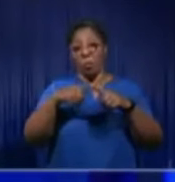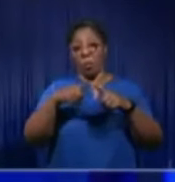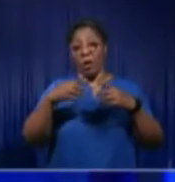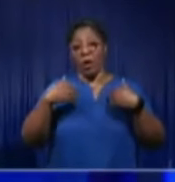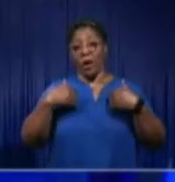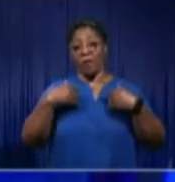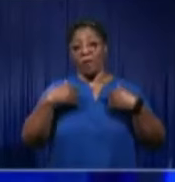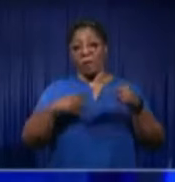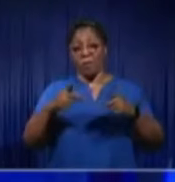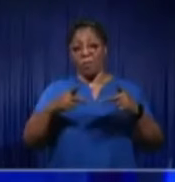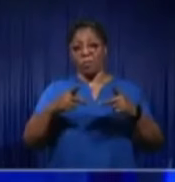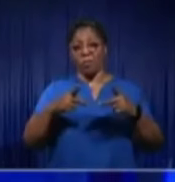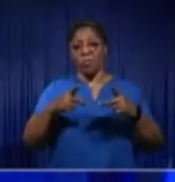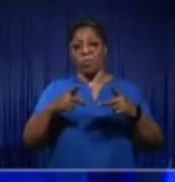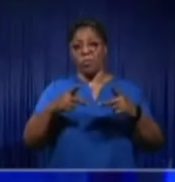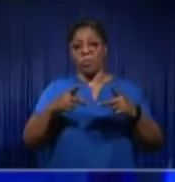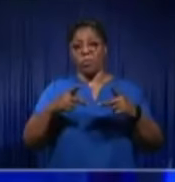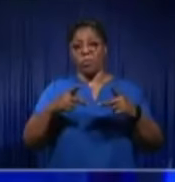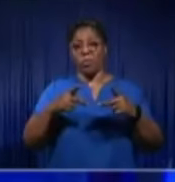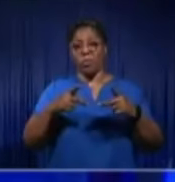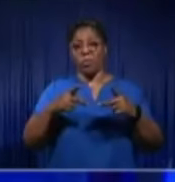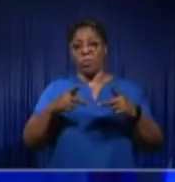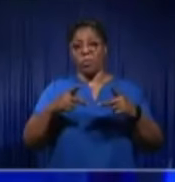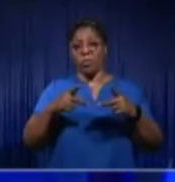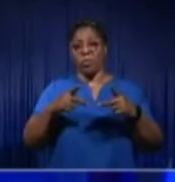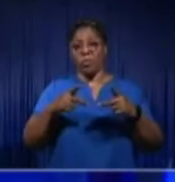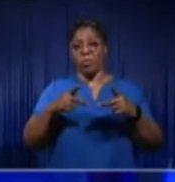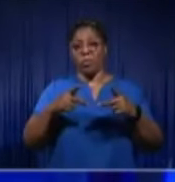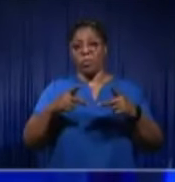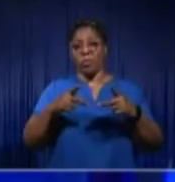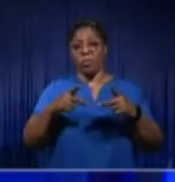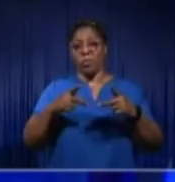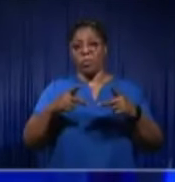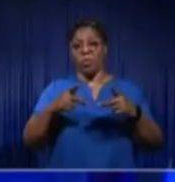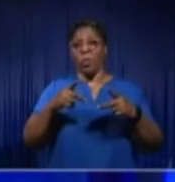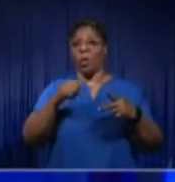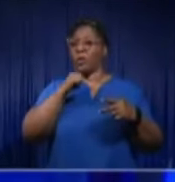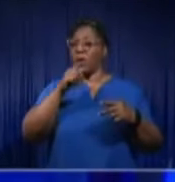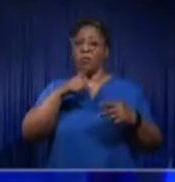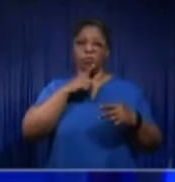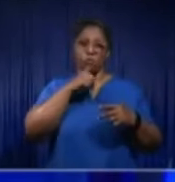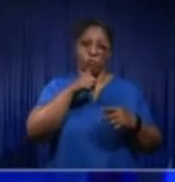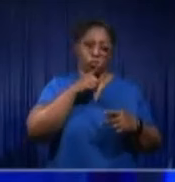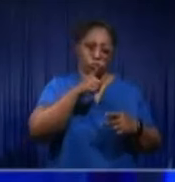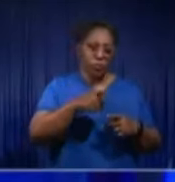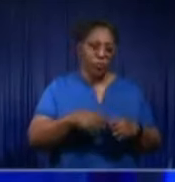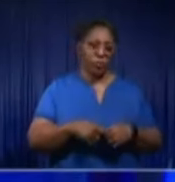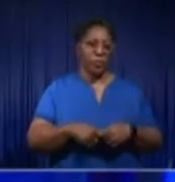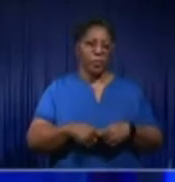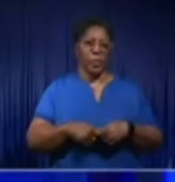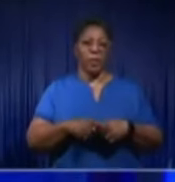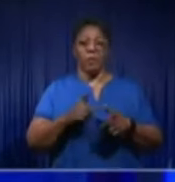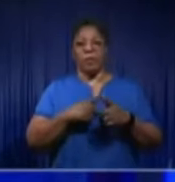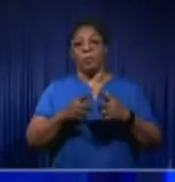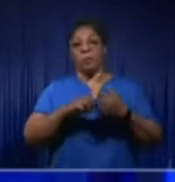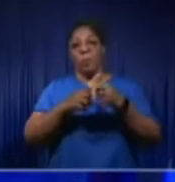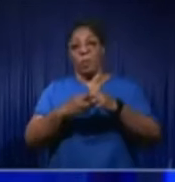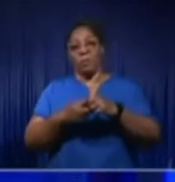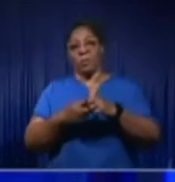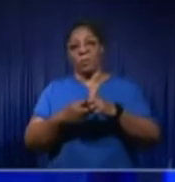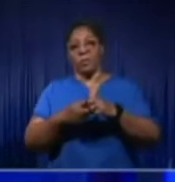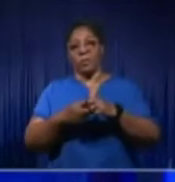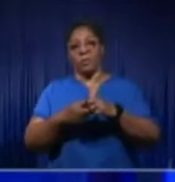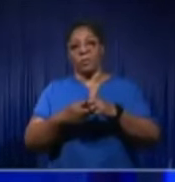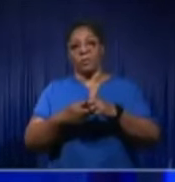A mayor in Hanover has had to resign because